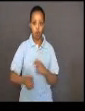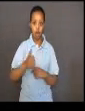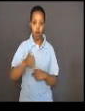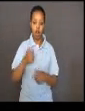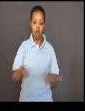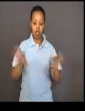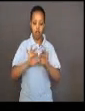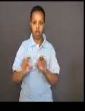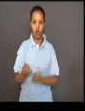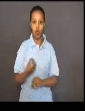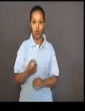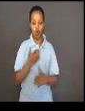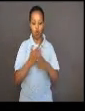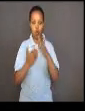life.